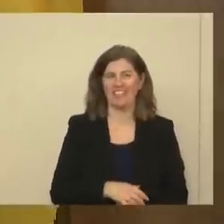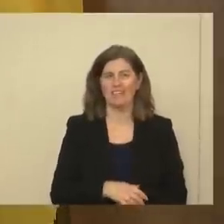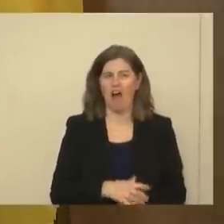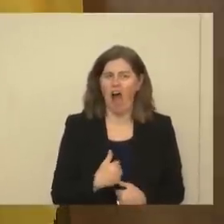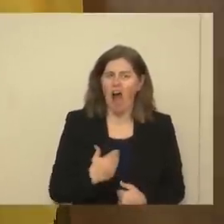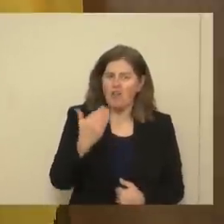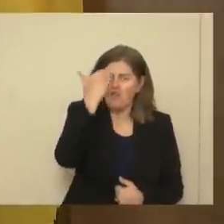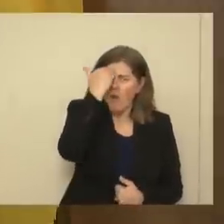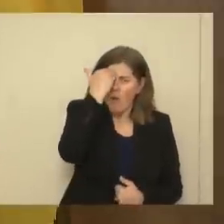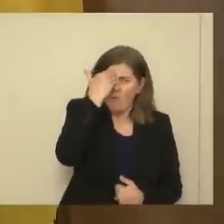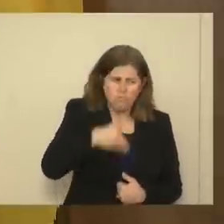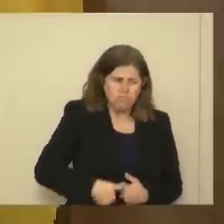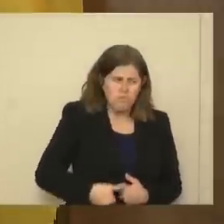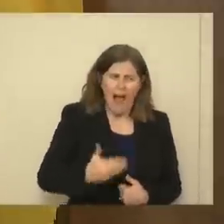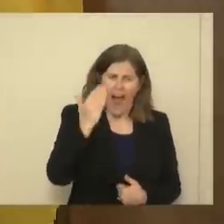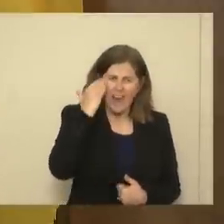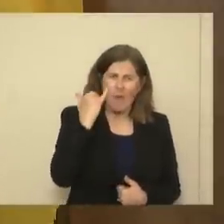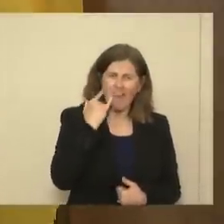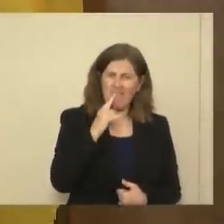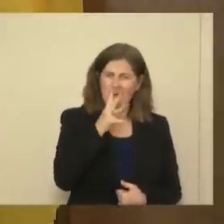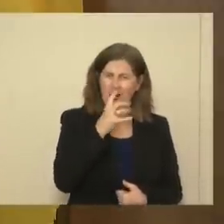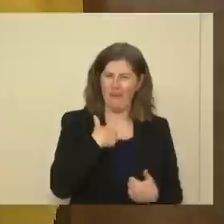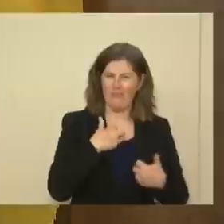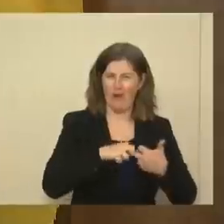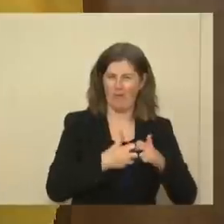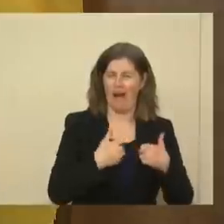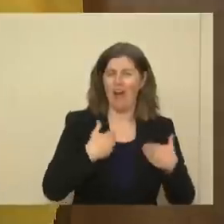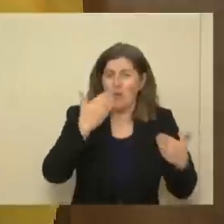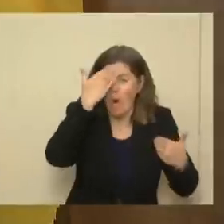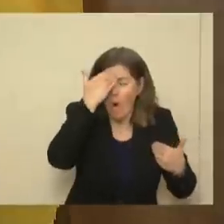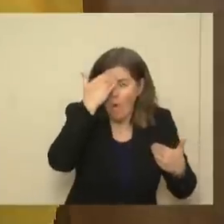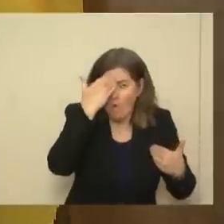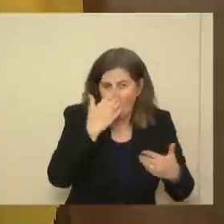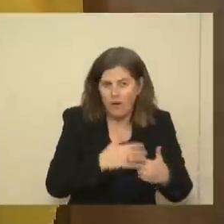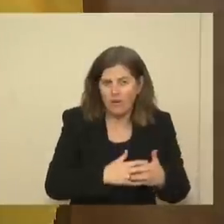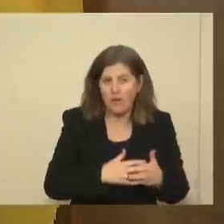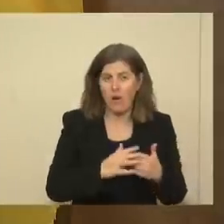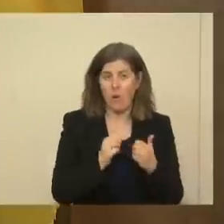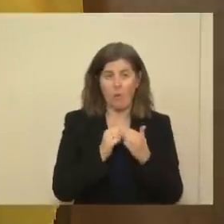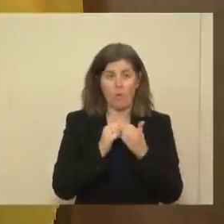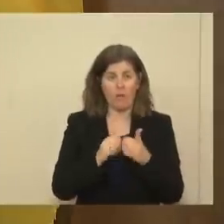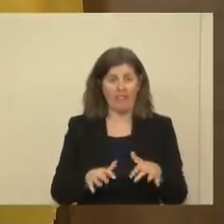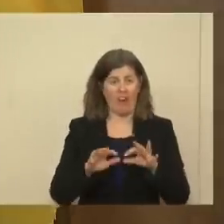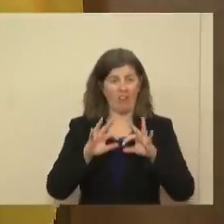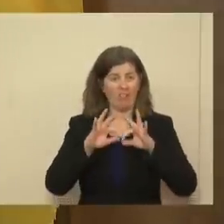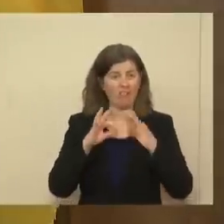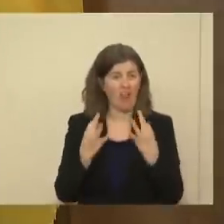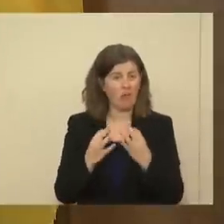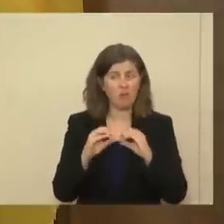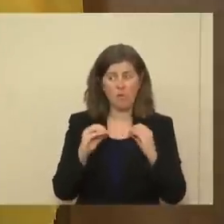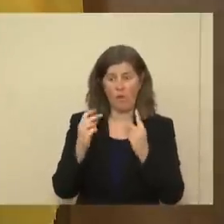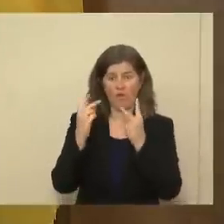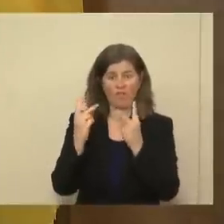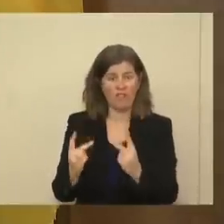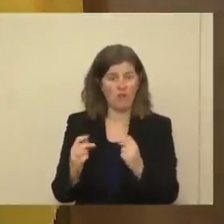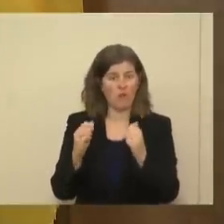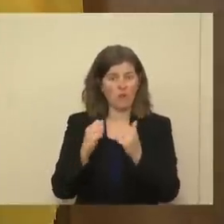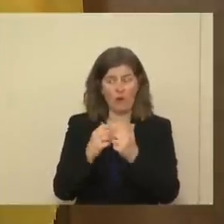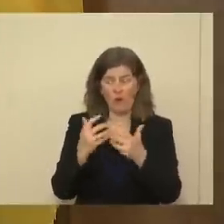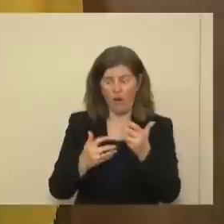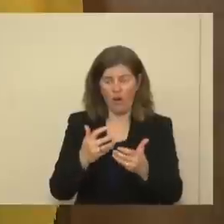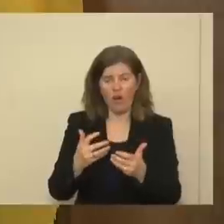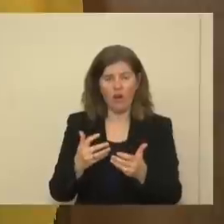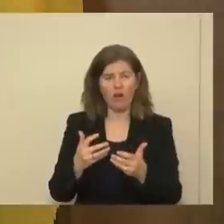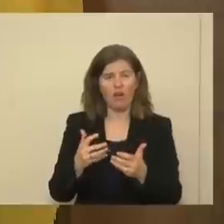know. I know when there's an issue. Without families and without visitation and without getting this right,